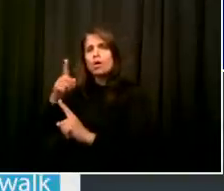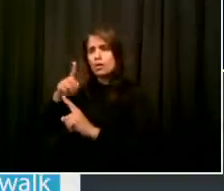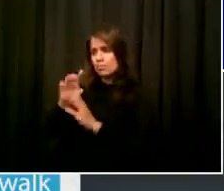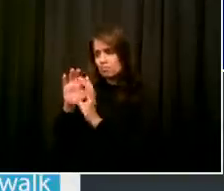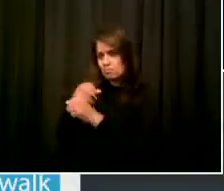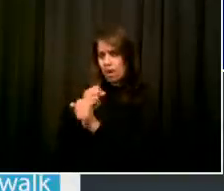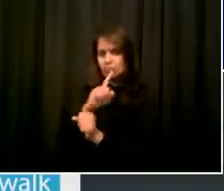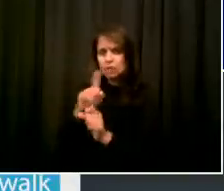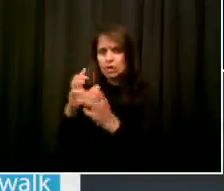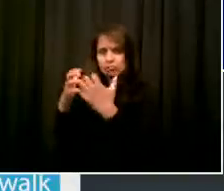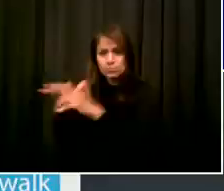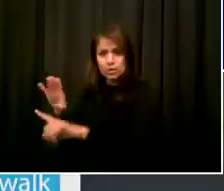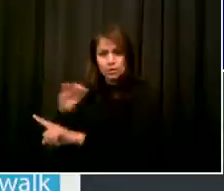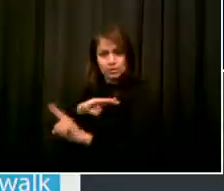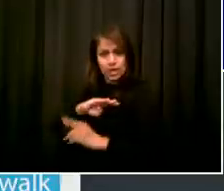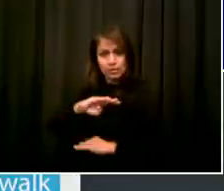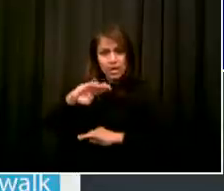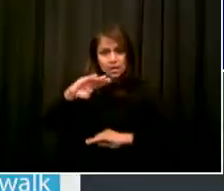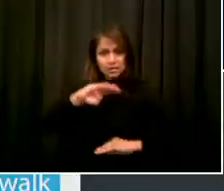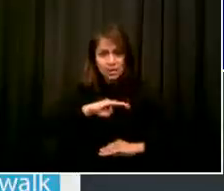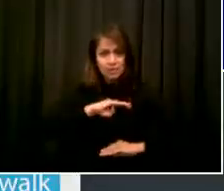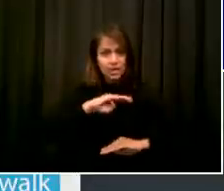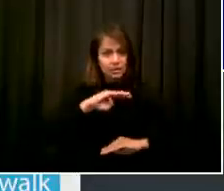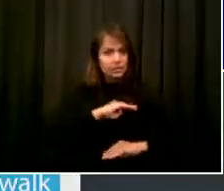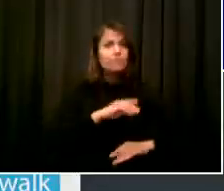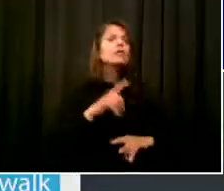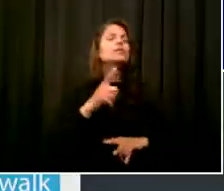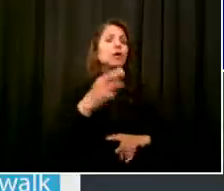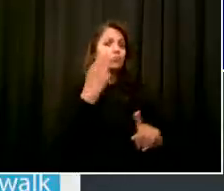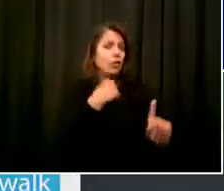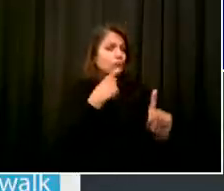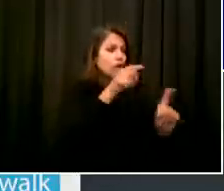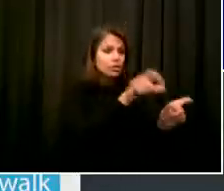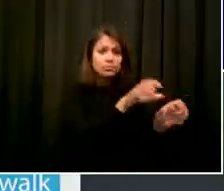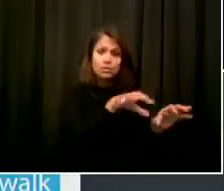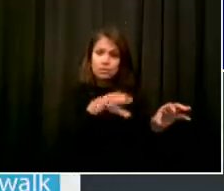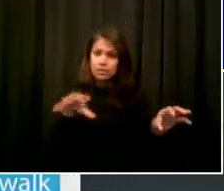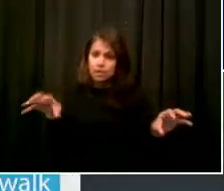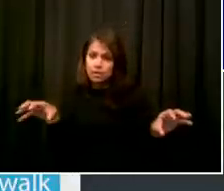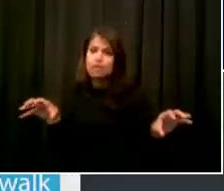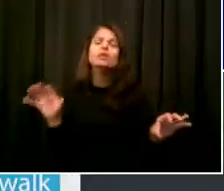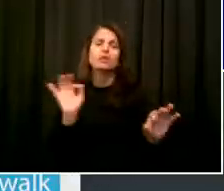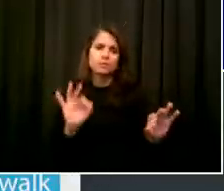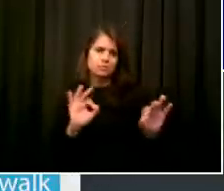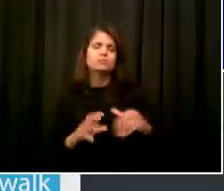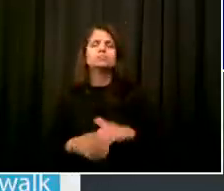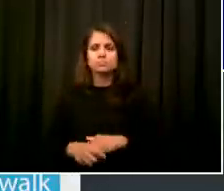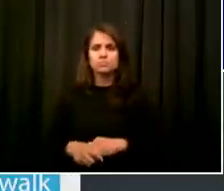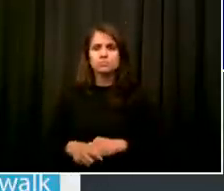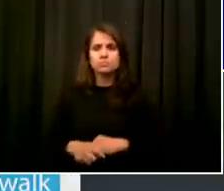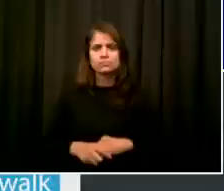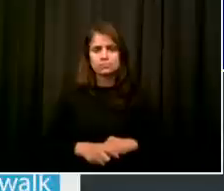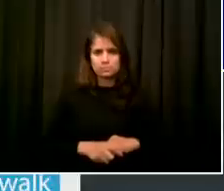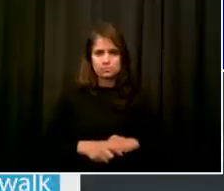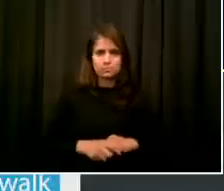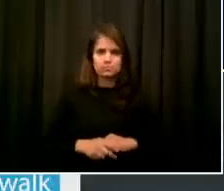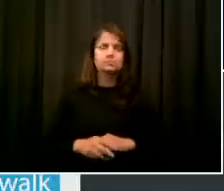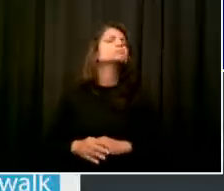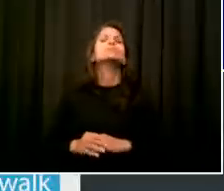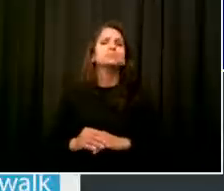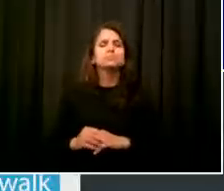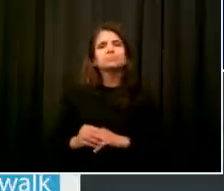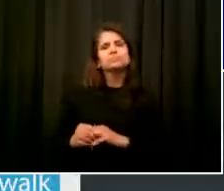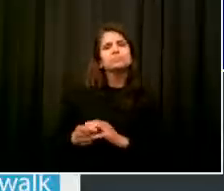how we envision this working, the table space in front of the restaurant frontage and in those curb spaces in front of the restaurant table,